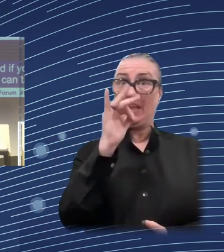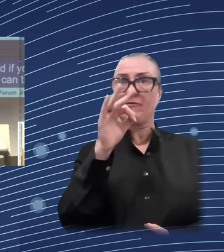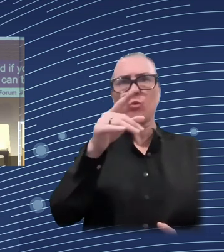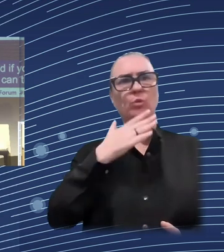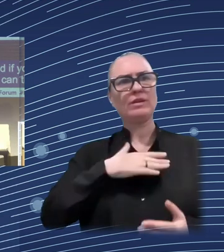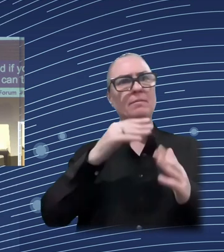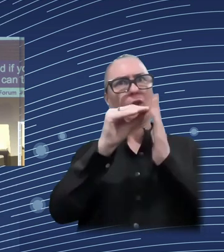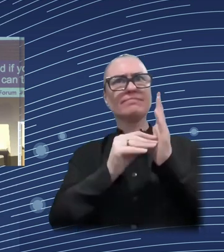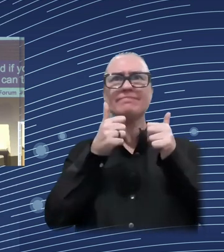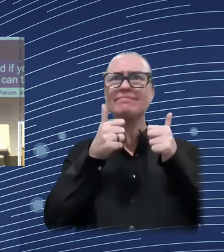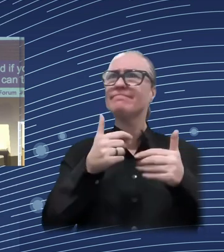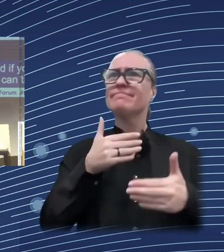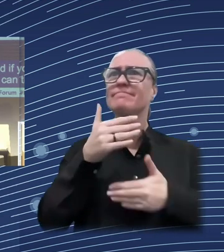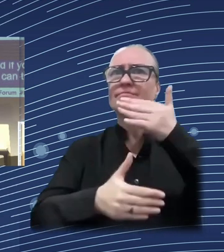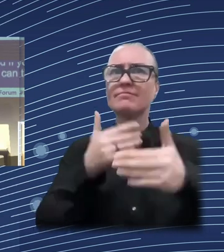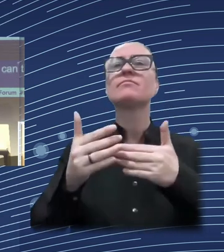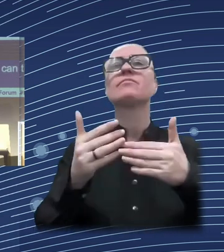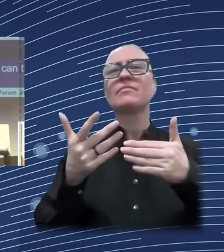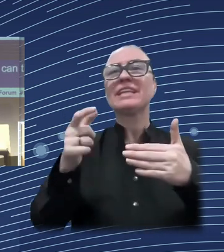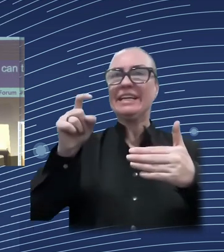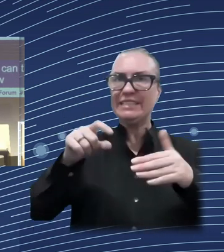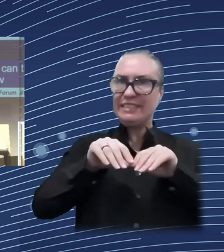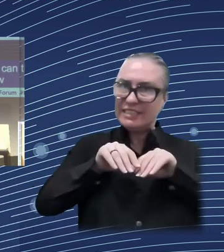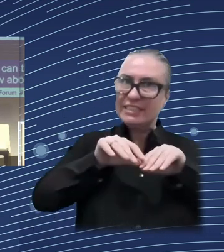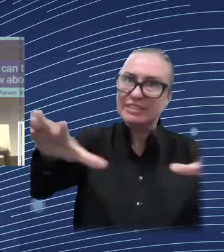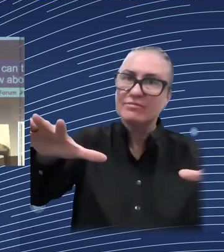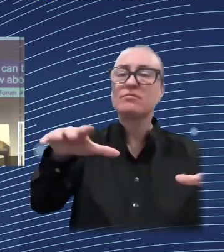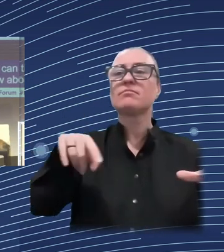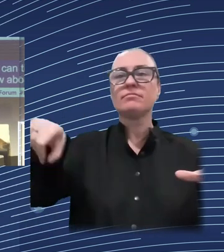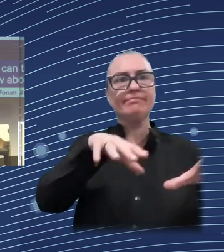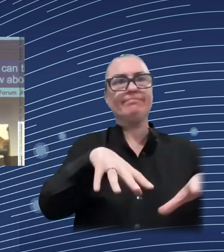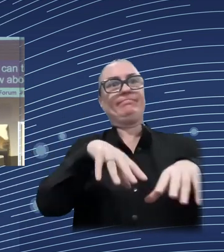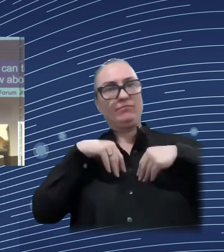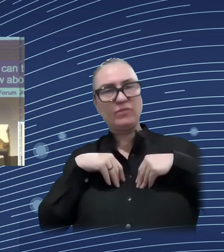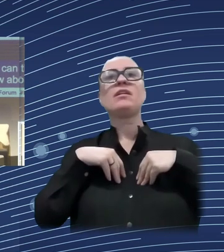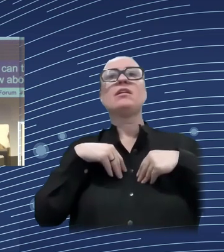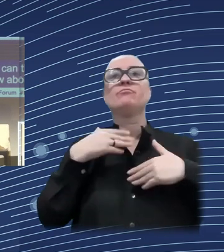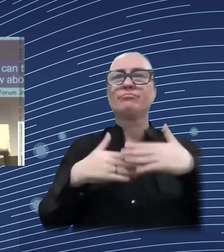Let me talk now about the green transition. And again, some stylized facts.